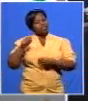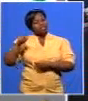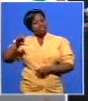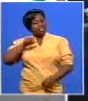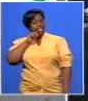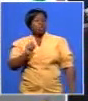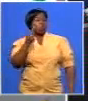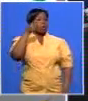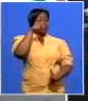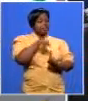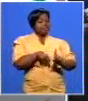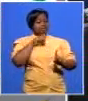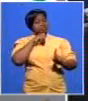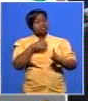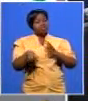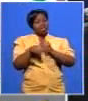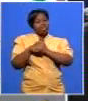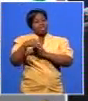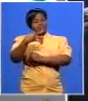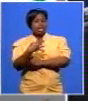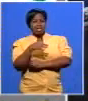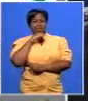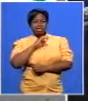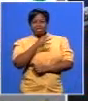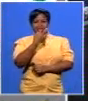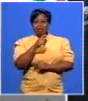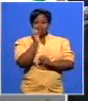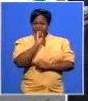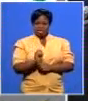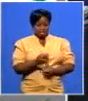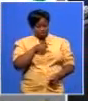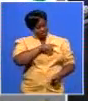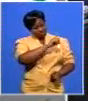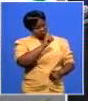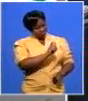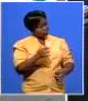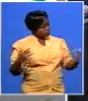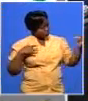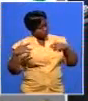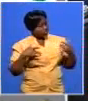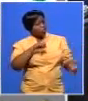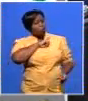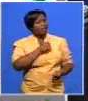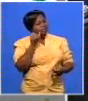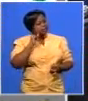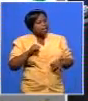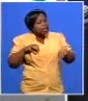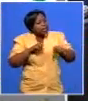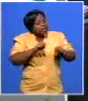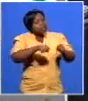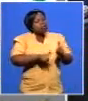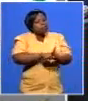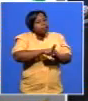person and you triple that then of course it's only three percent but in the broader picture are you concerned with the fact that you still have to catch up considerably